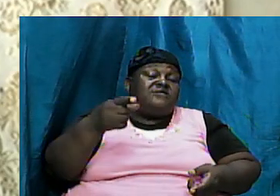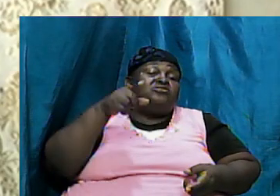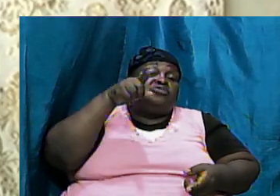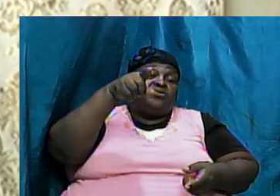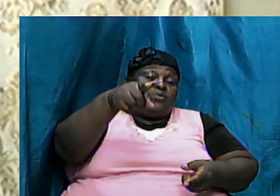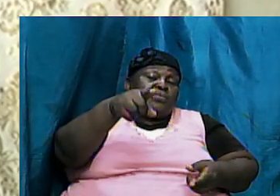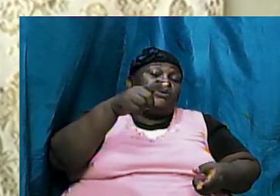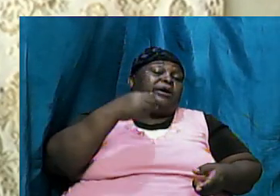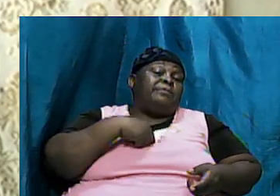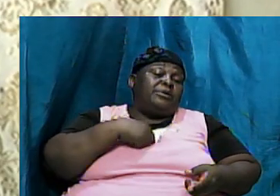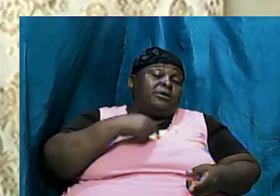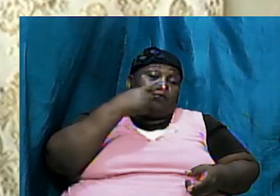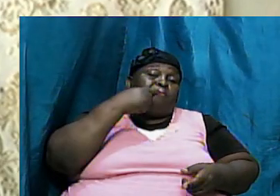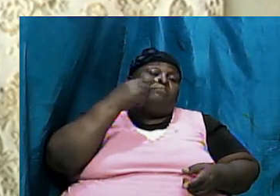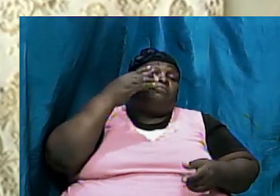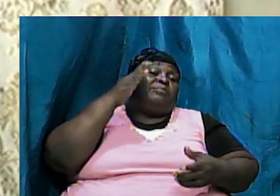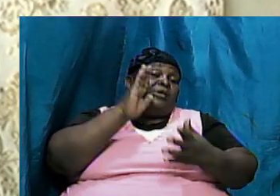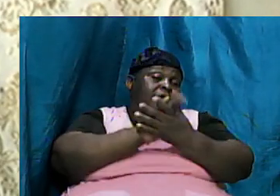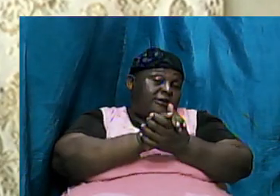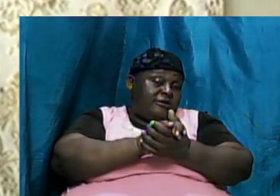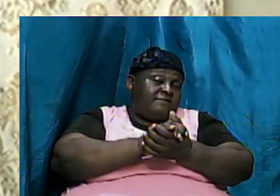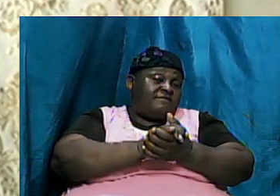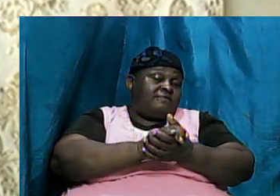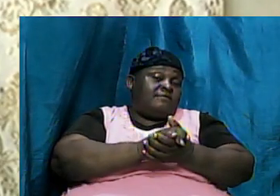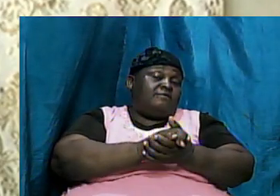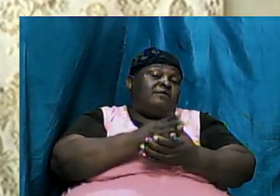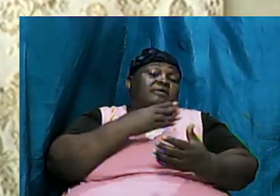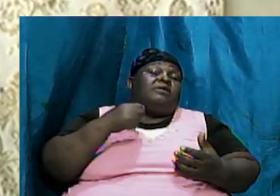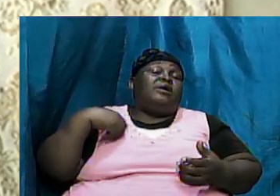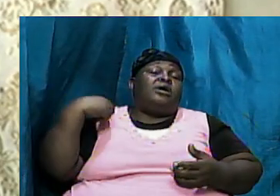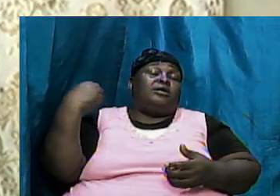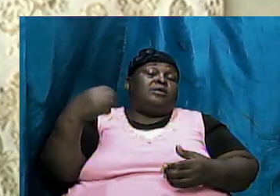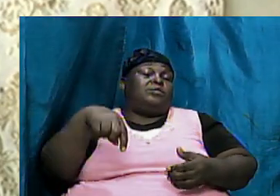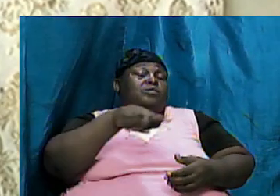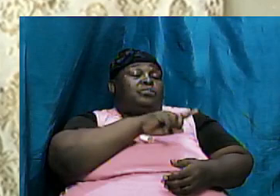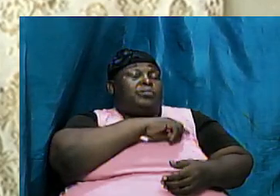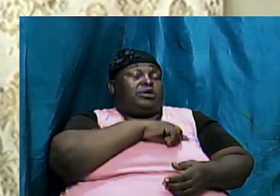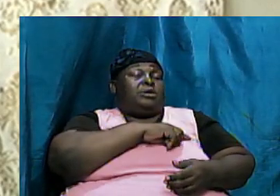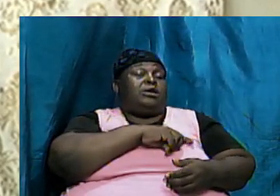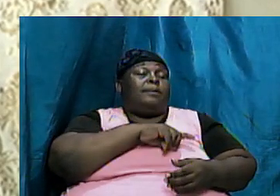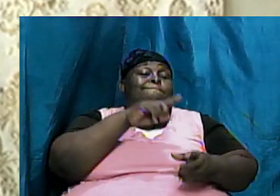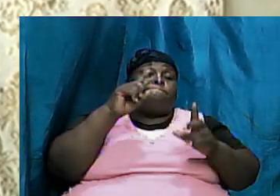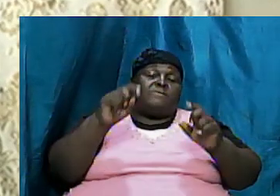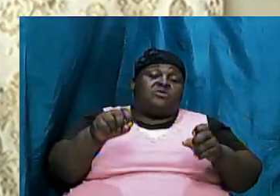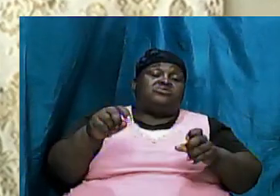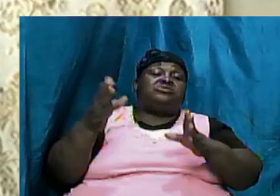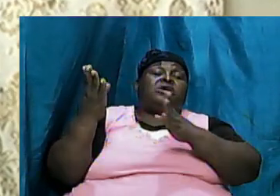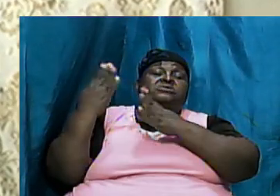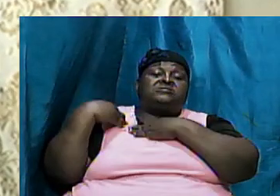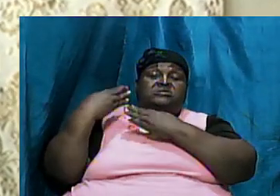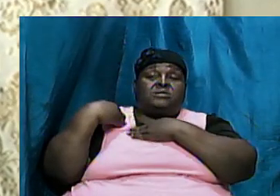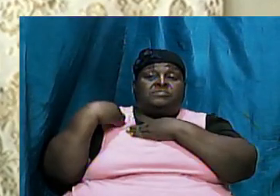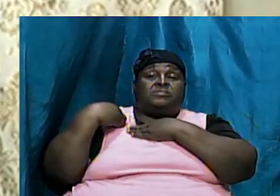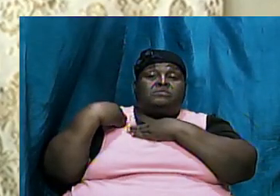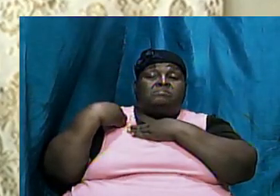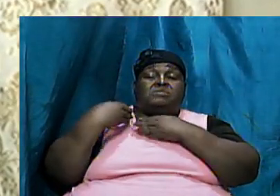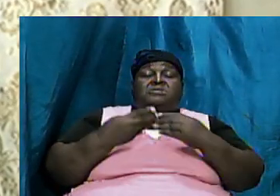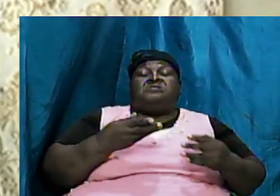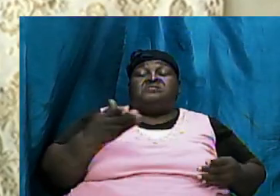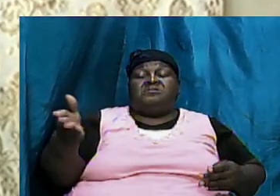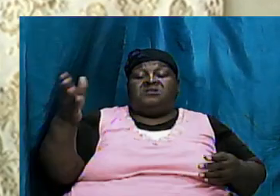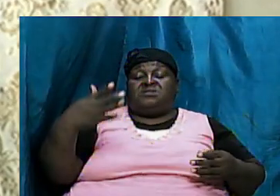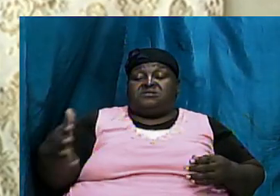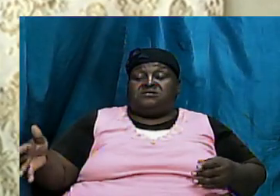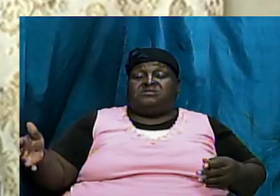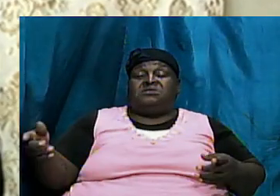believable and we must accept and if these things that they have written about were true to the